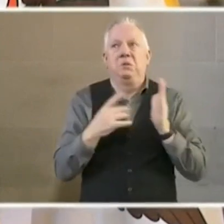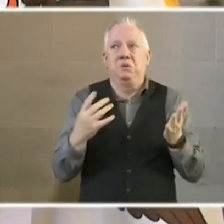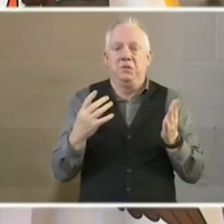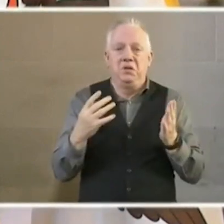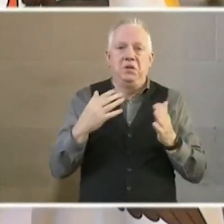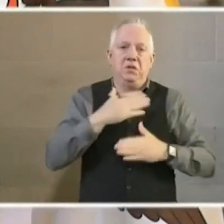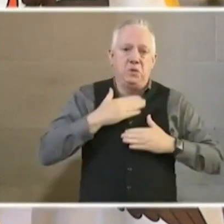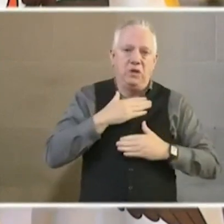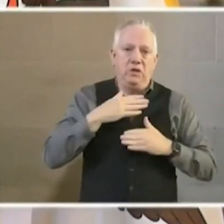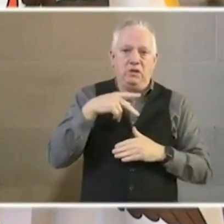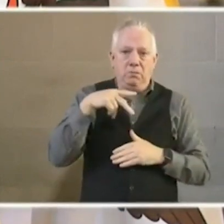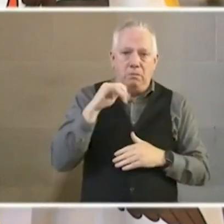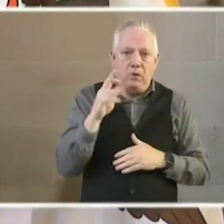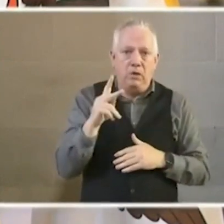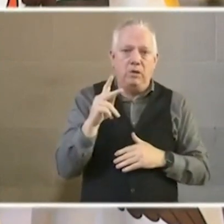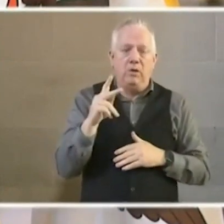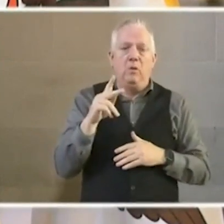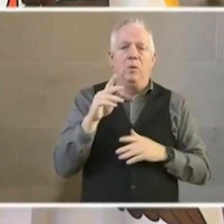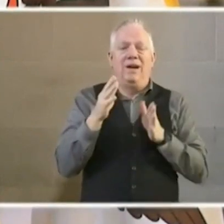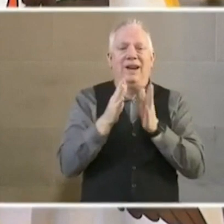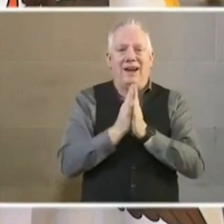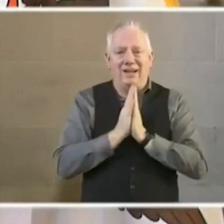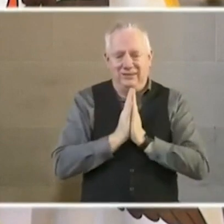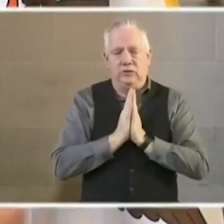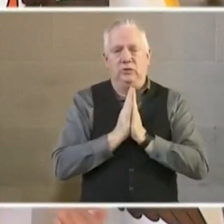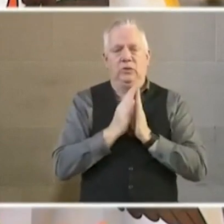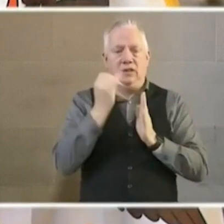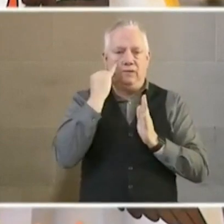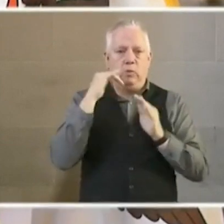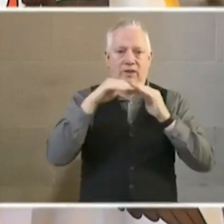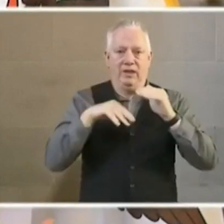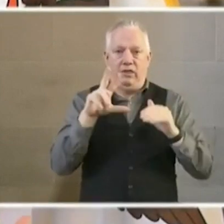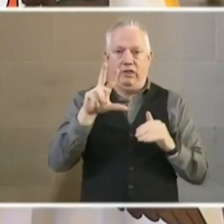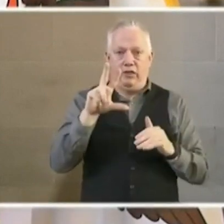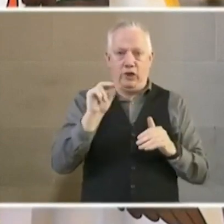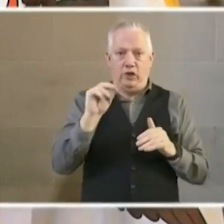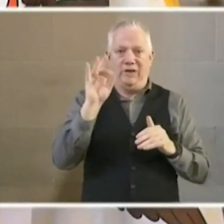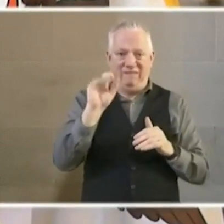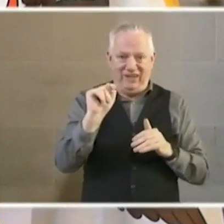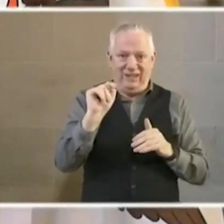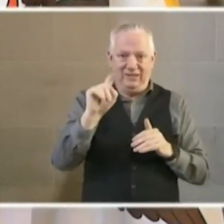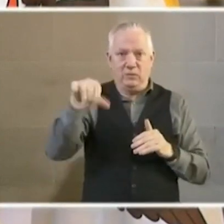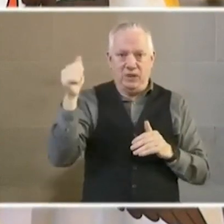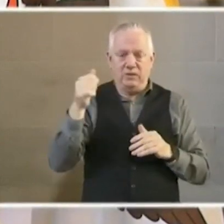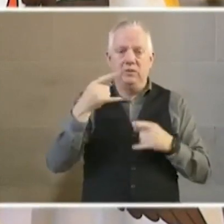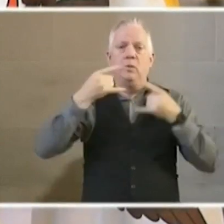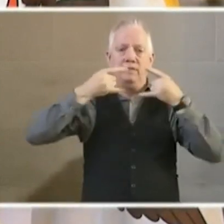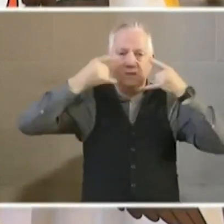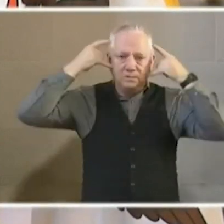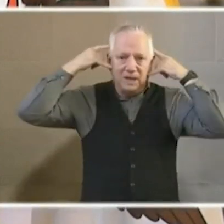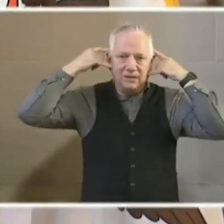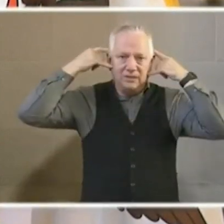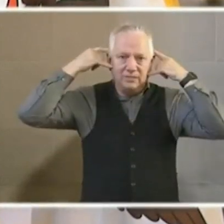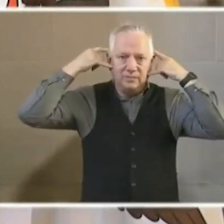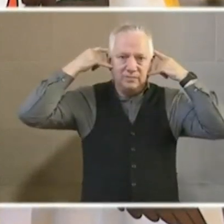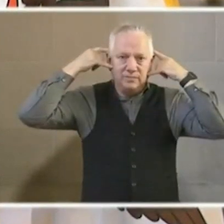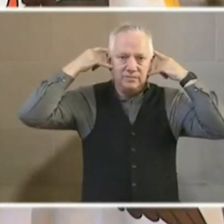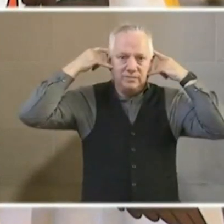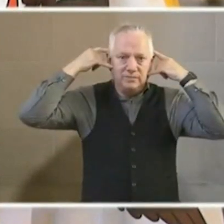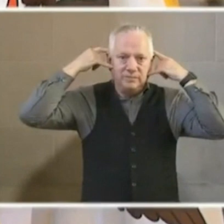you're enjoying the park, we're asking you, if you're within 30 feet of someone else, to wear a face covering.